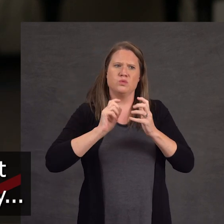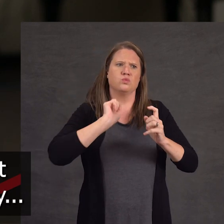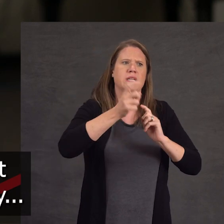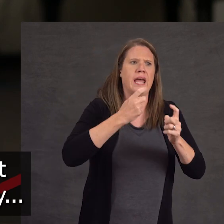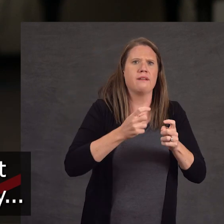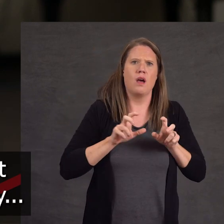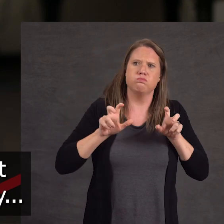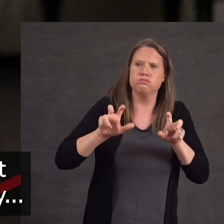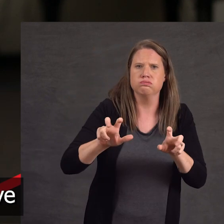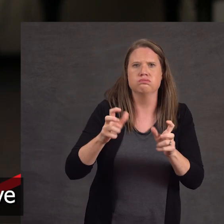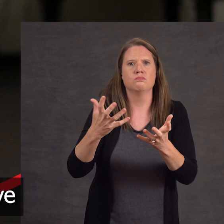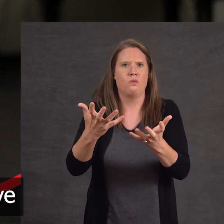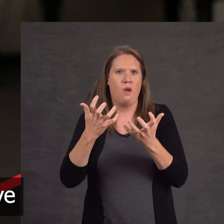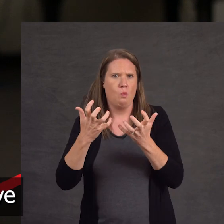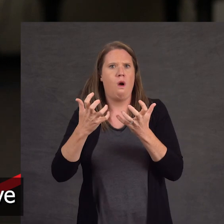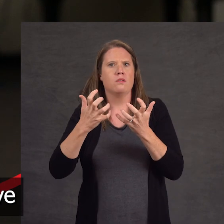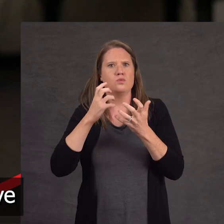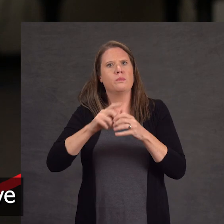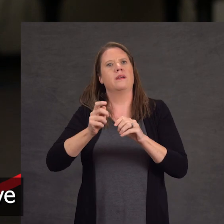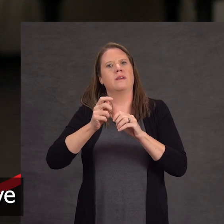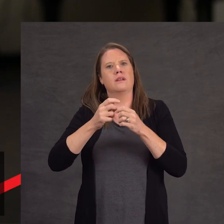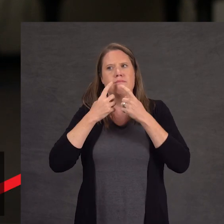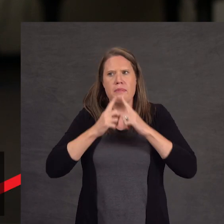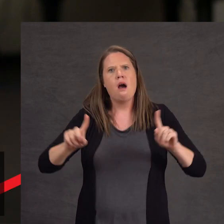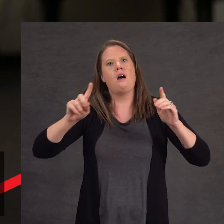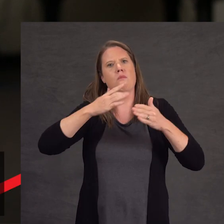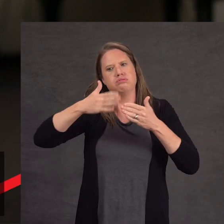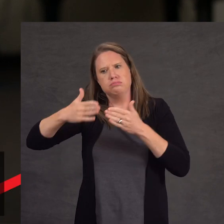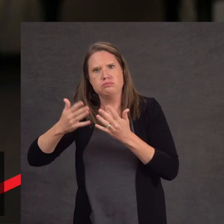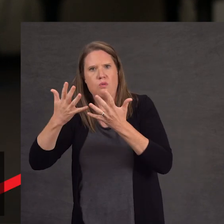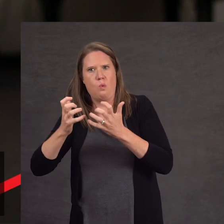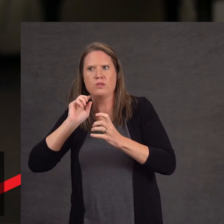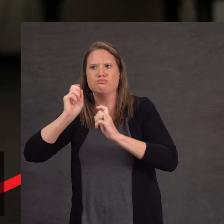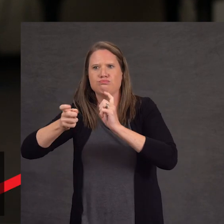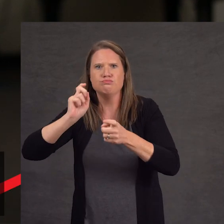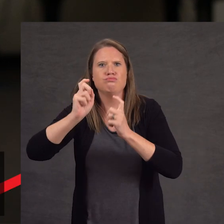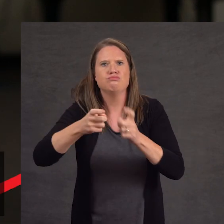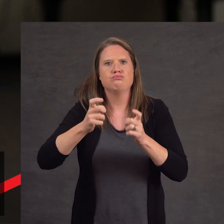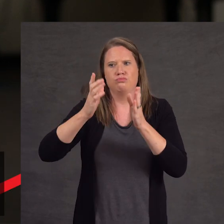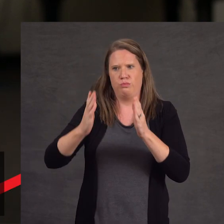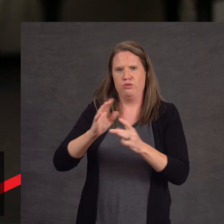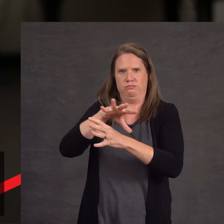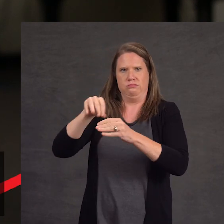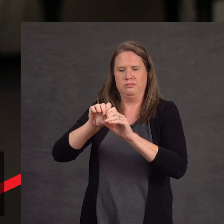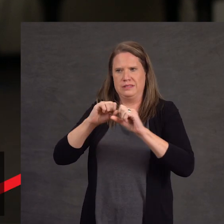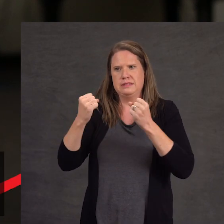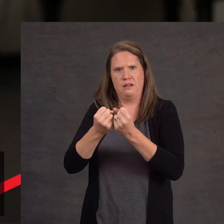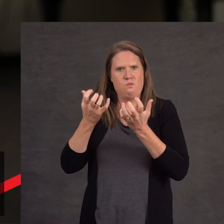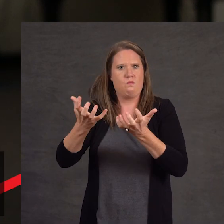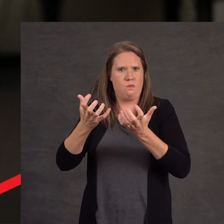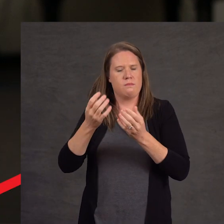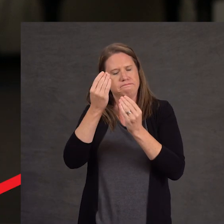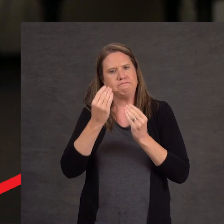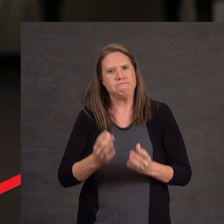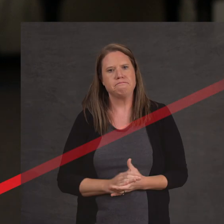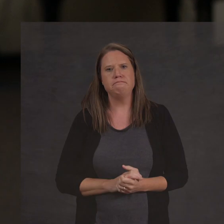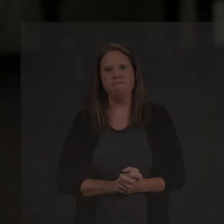give and they they want to be productive and be a contributing person to society